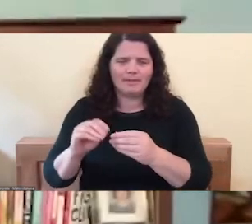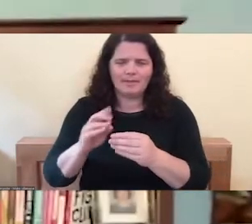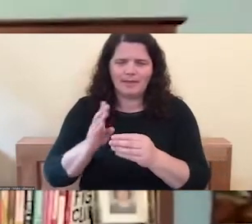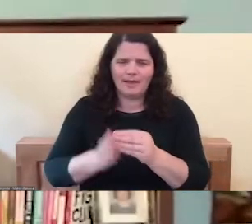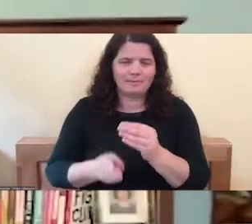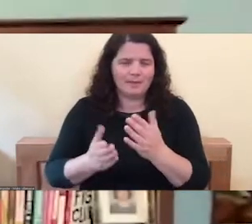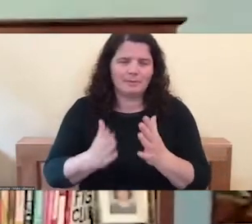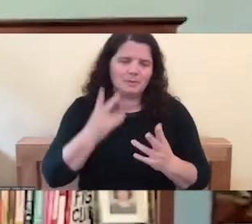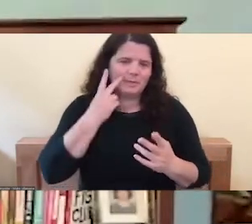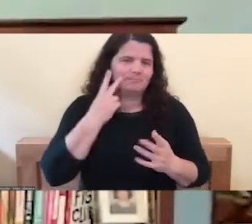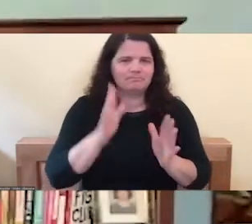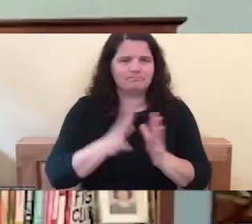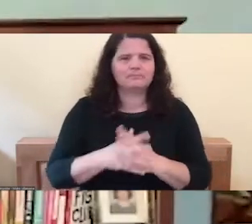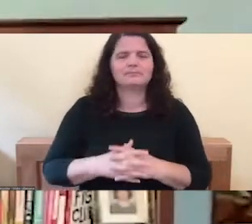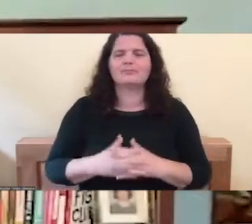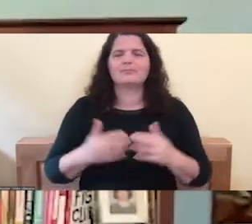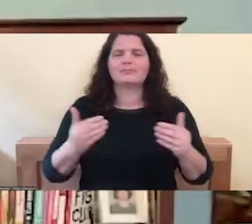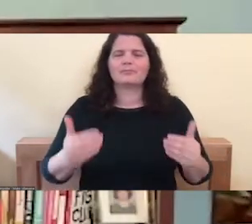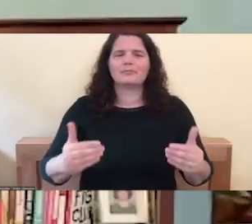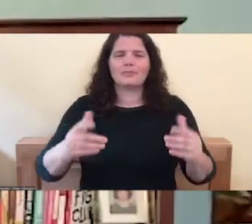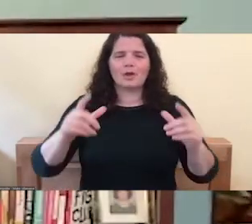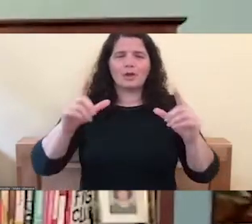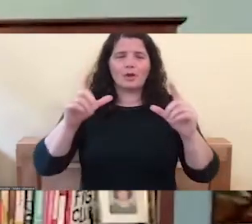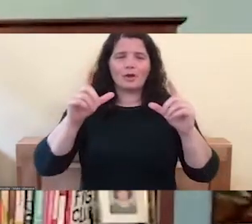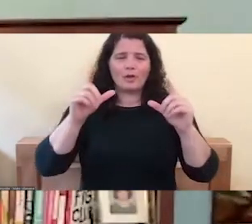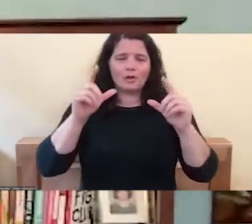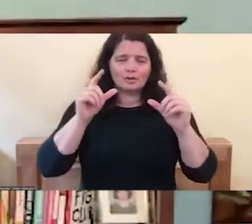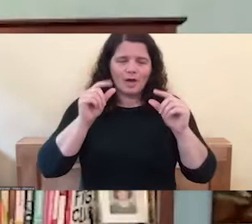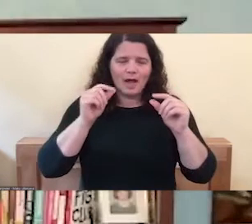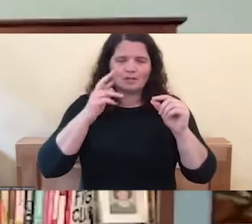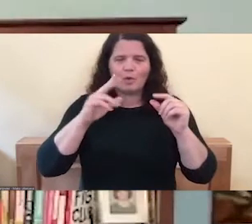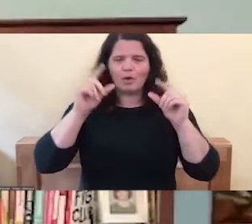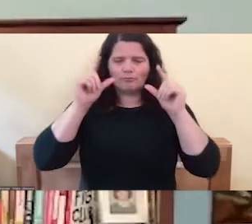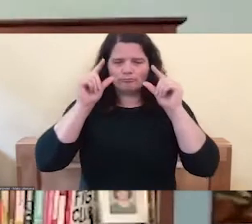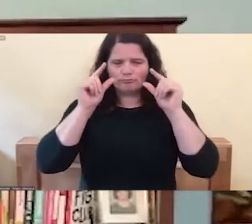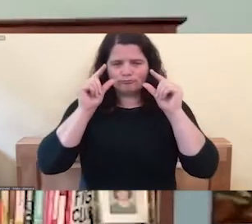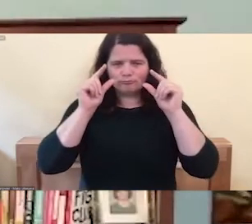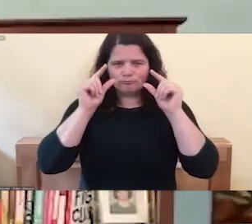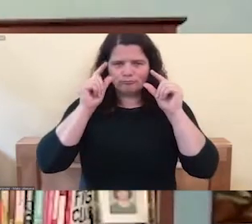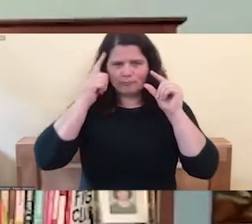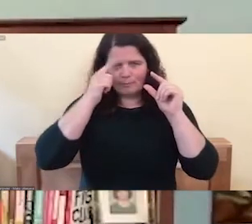Okay. So go ahead and close your eyes or, or you can have them partially closed if you want.